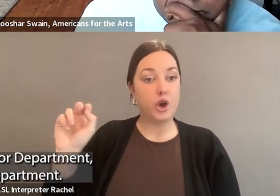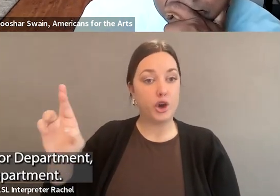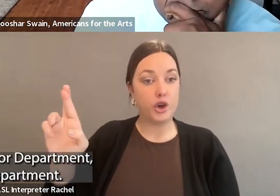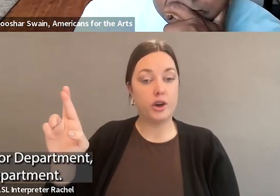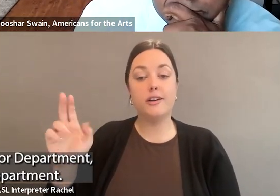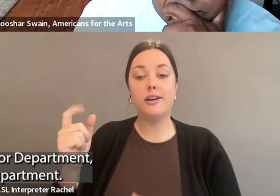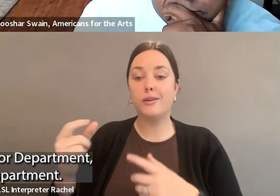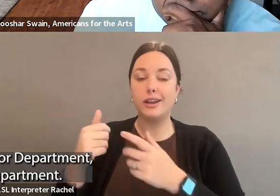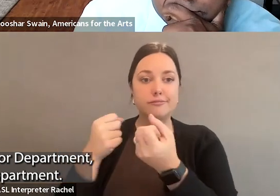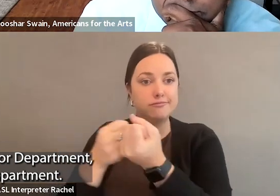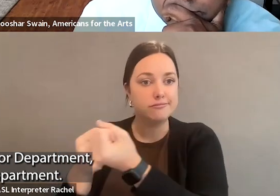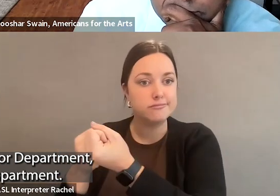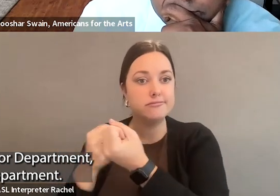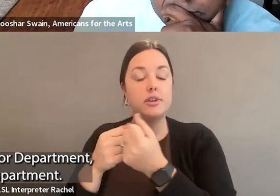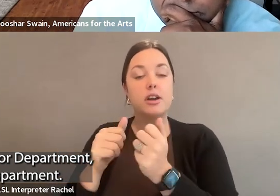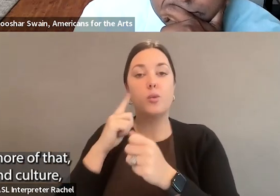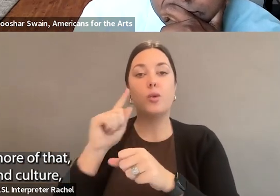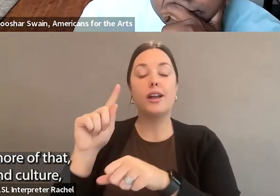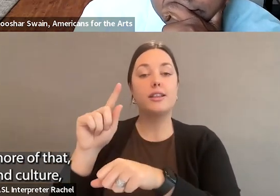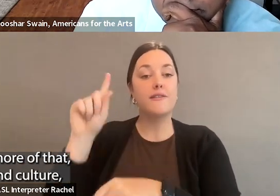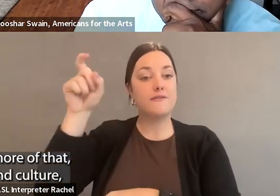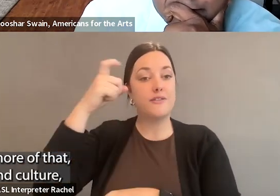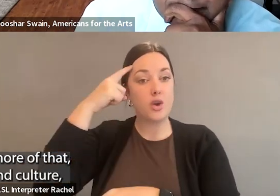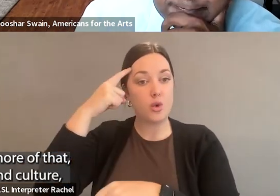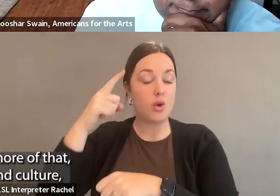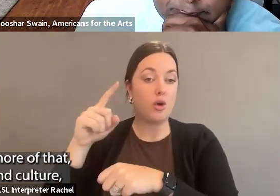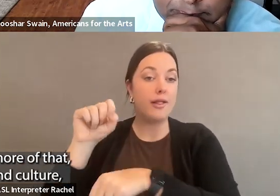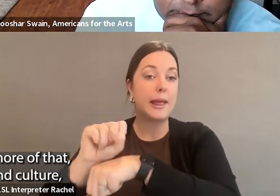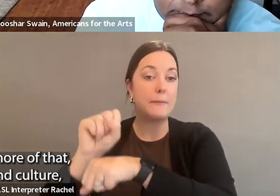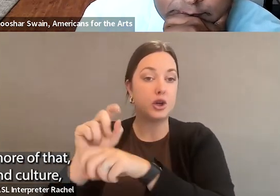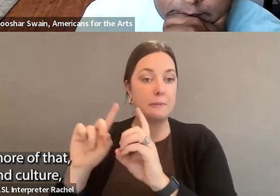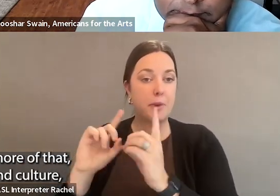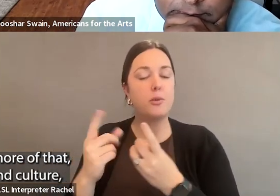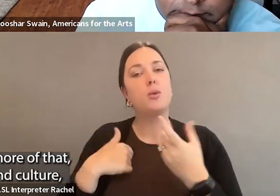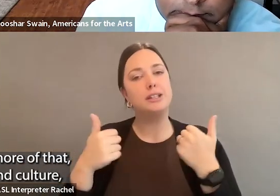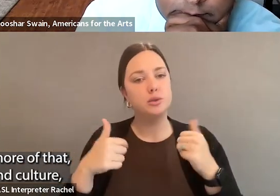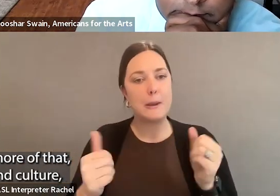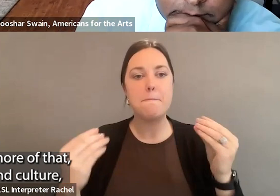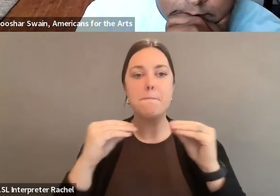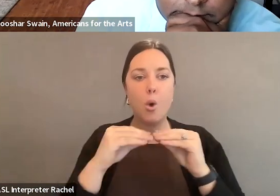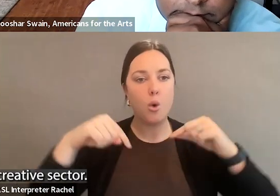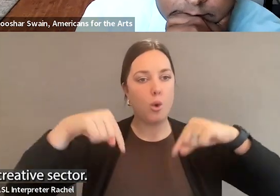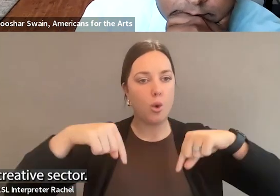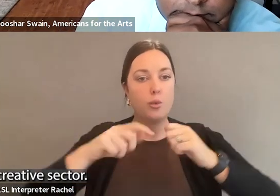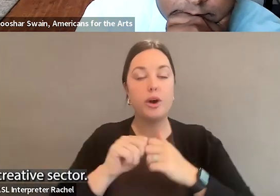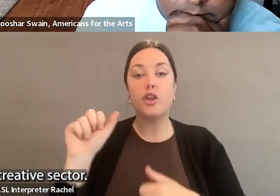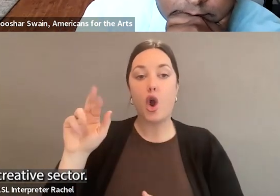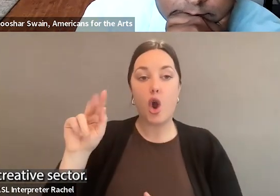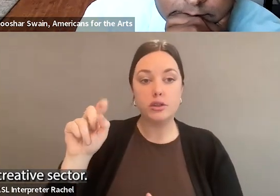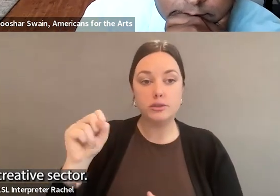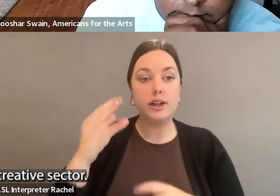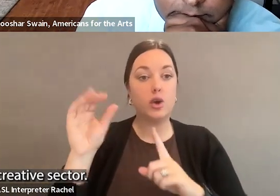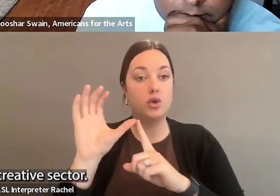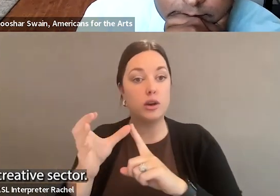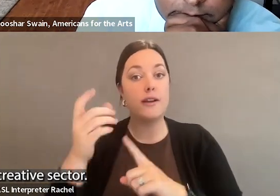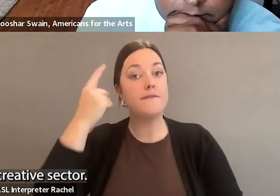the labor department, the federal labor department. We have ways to do more of that, certainly with arts and culture, for-profit and